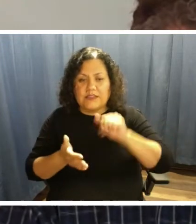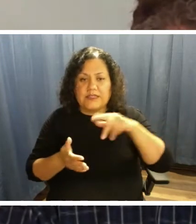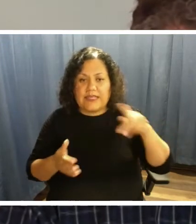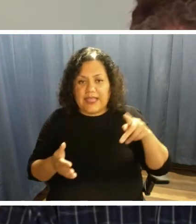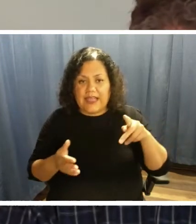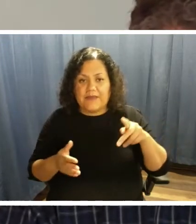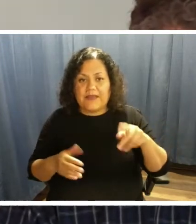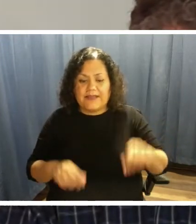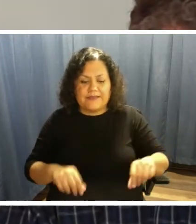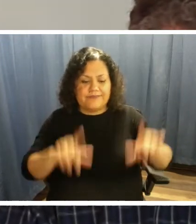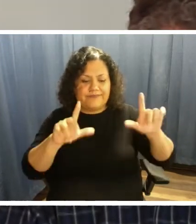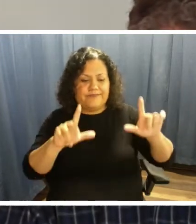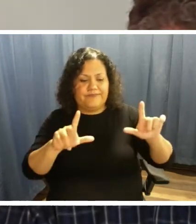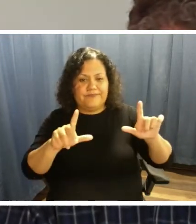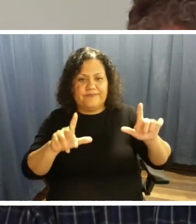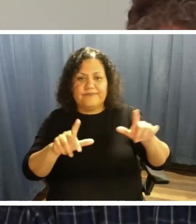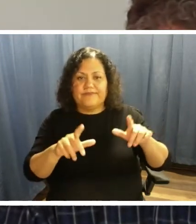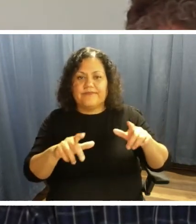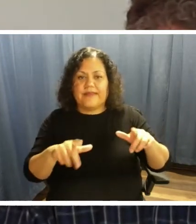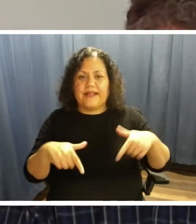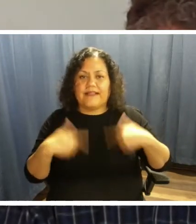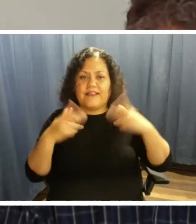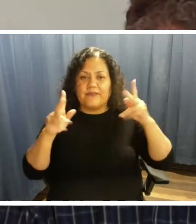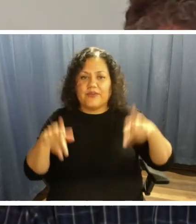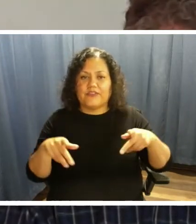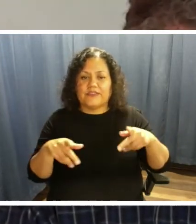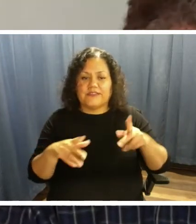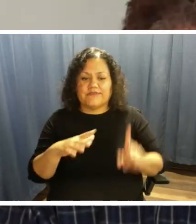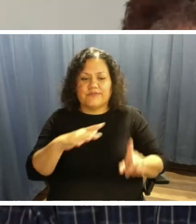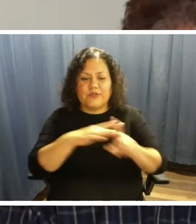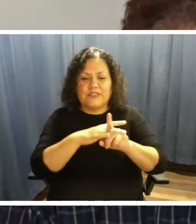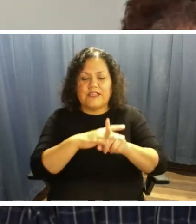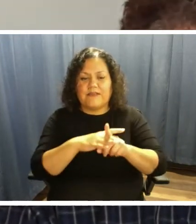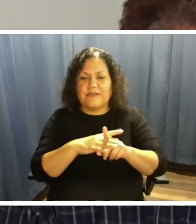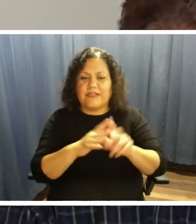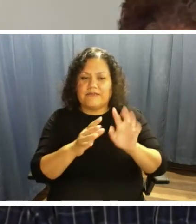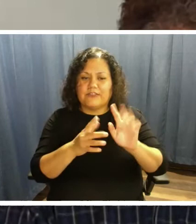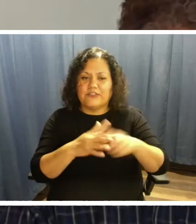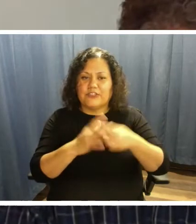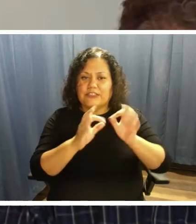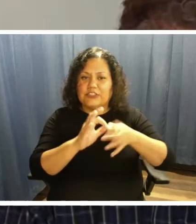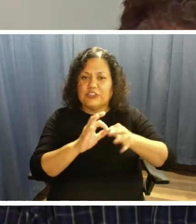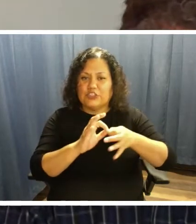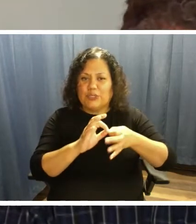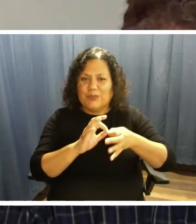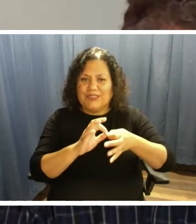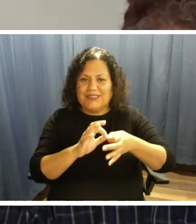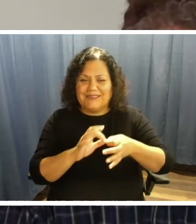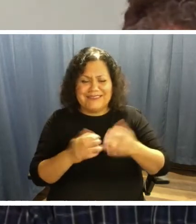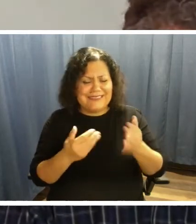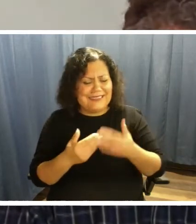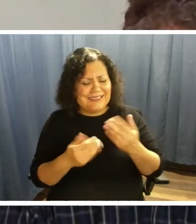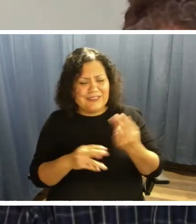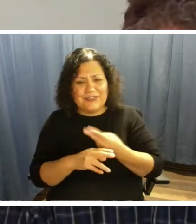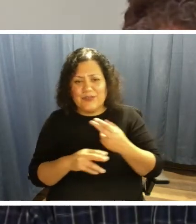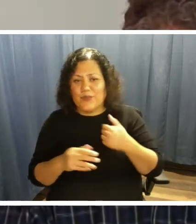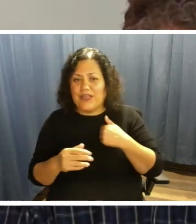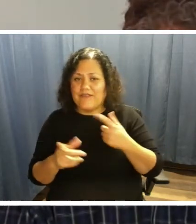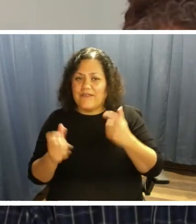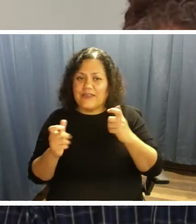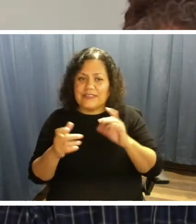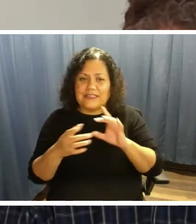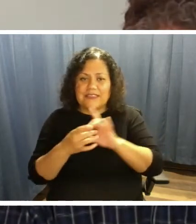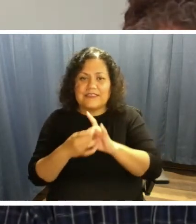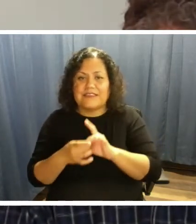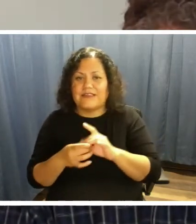person appears and starts providing that translation. It's very easy to use. And, you know, we have quick connection within a